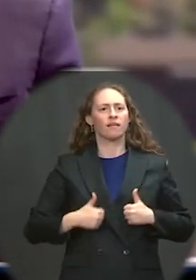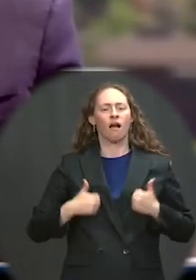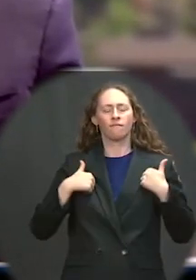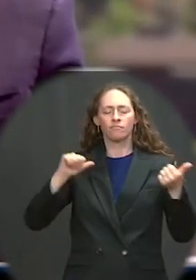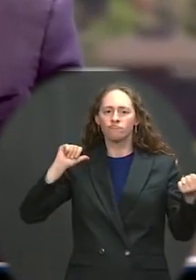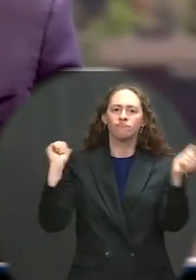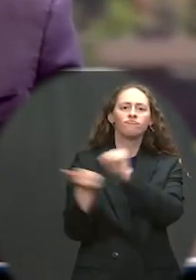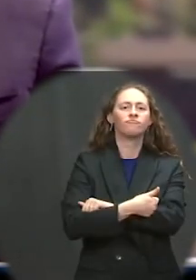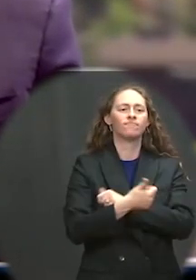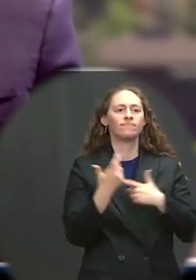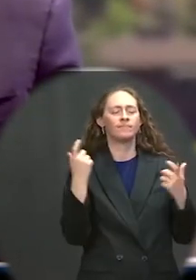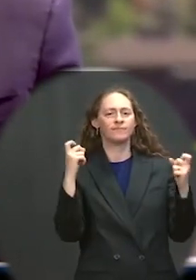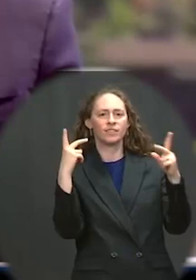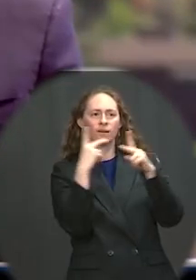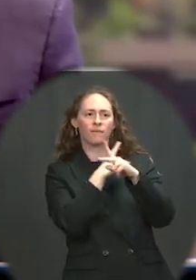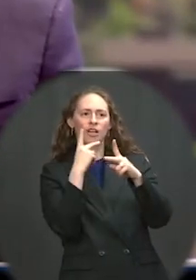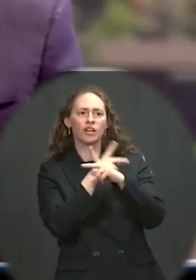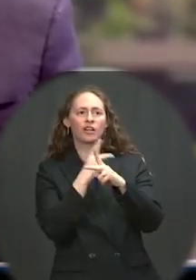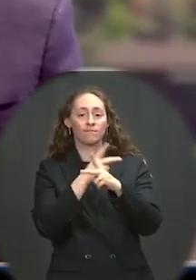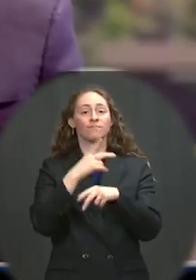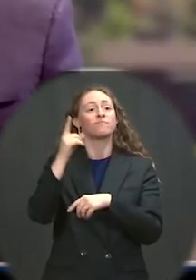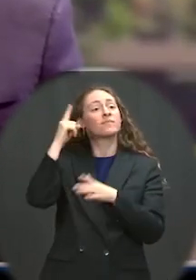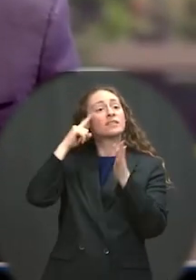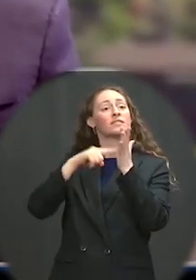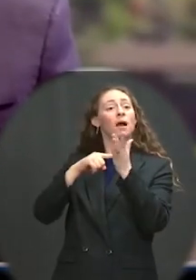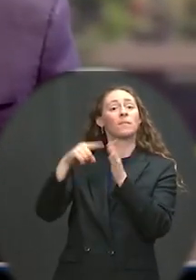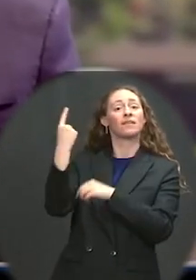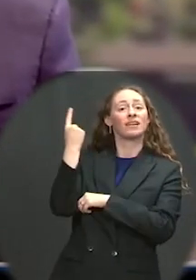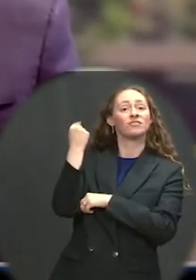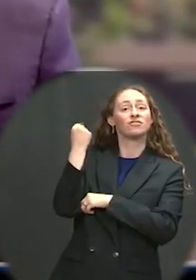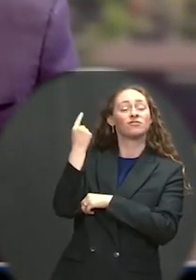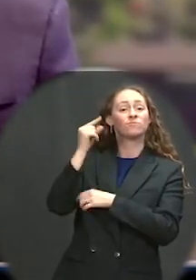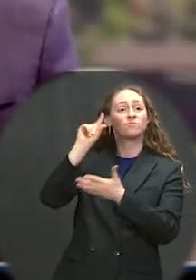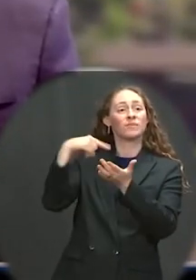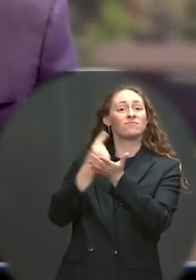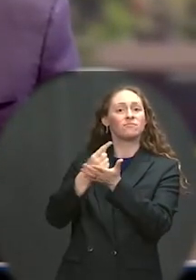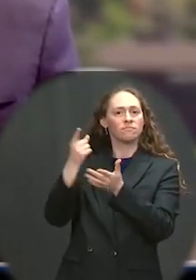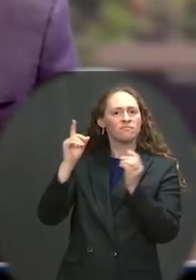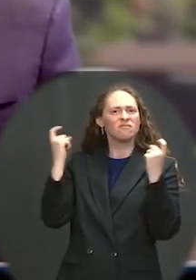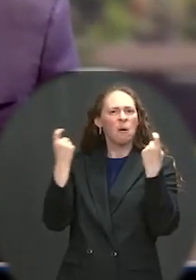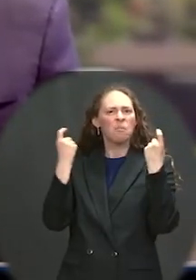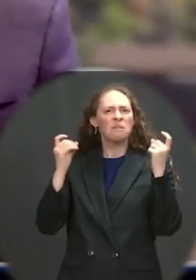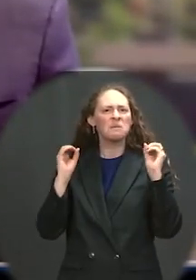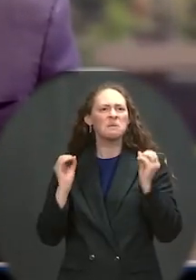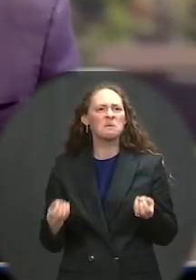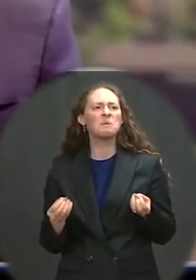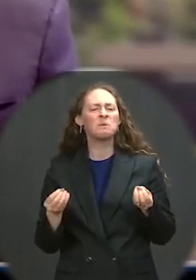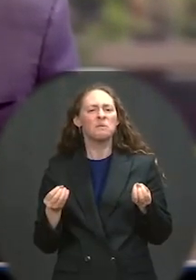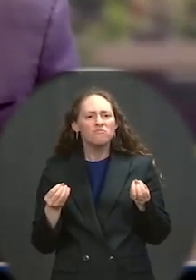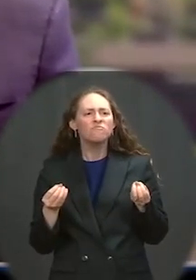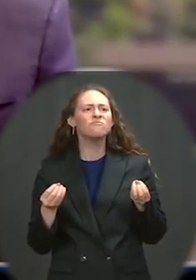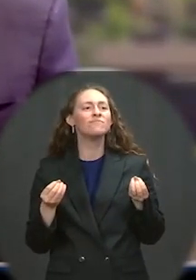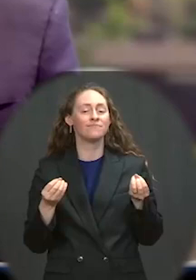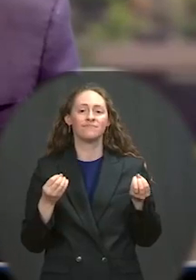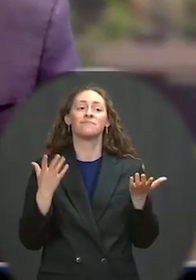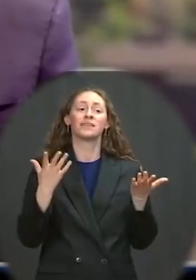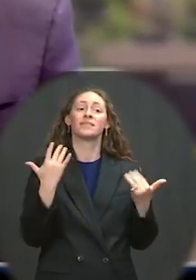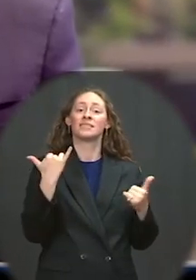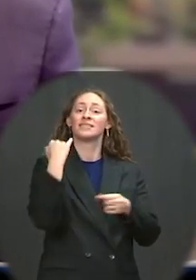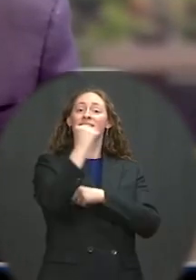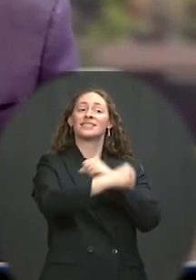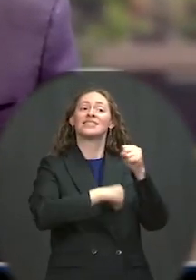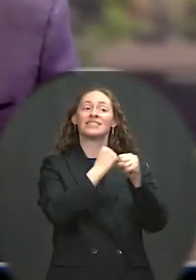class didn't get to have this ceremony in person. But the Coasties fashion that you all have, you met the threat head-on.